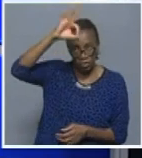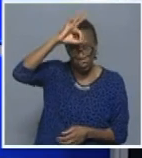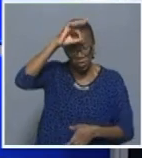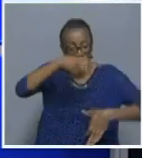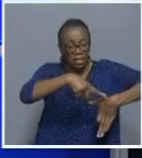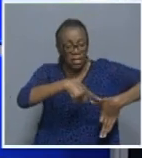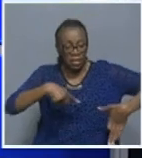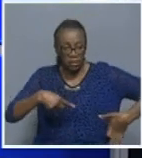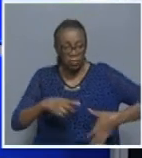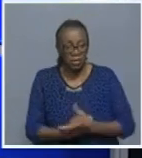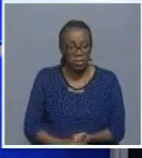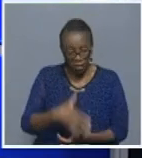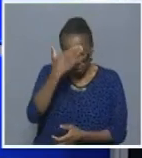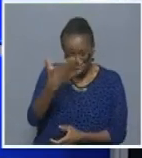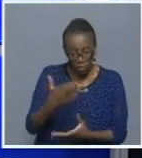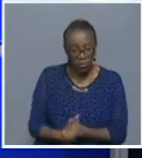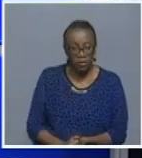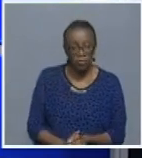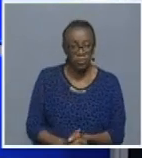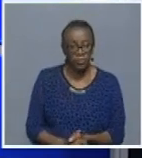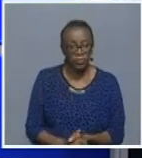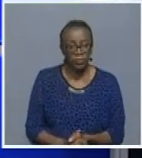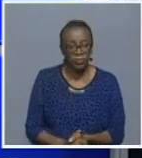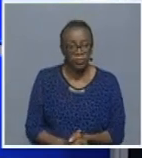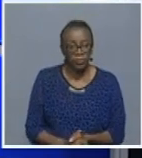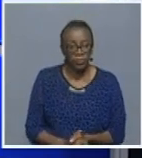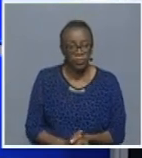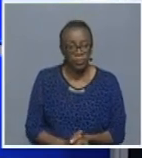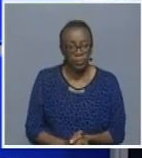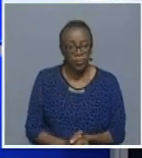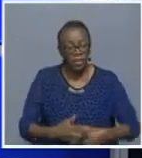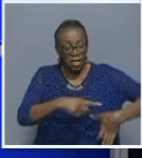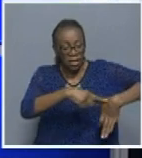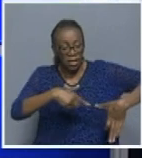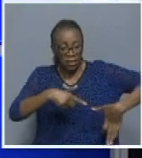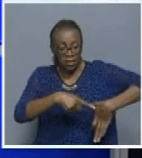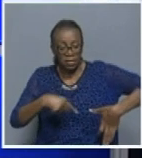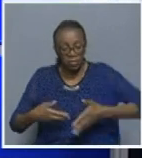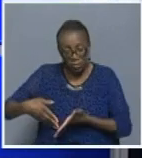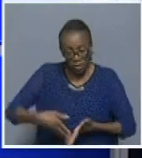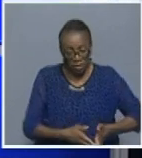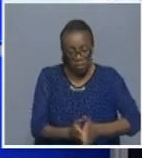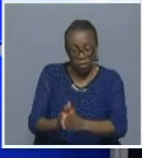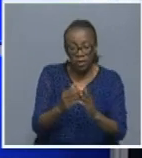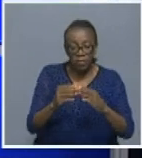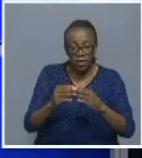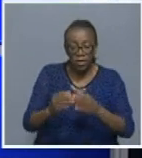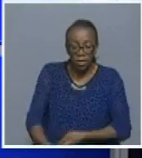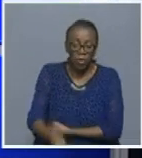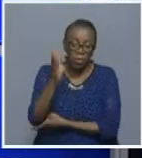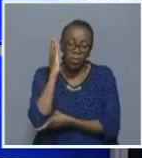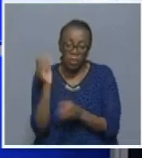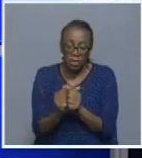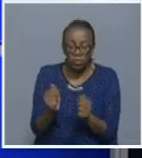Good day and thank you for having me. The Zambezi river borders with Zambia and Angola, whose